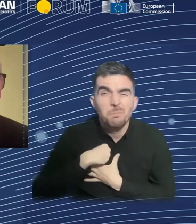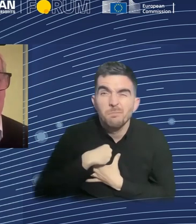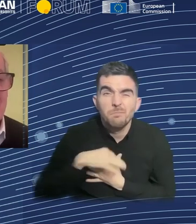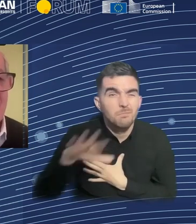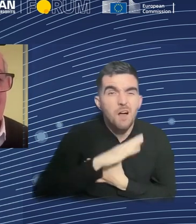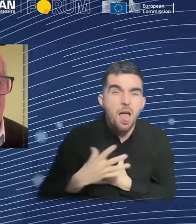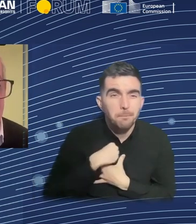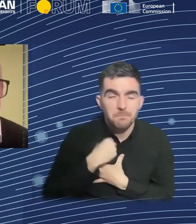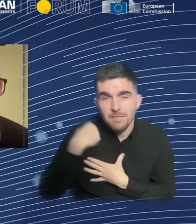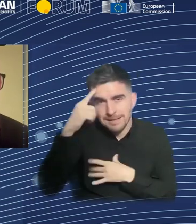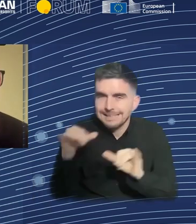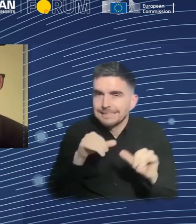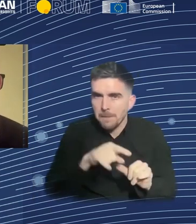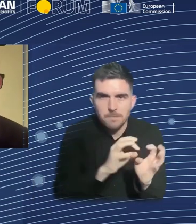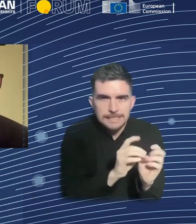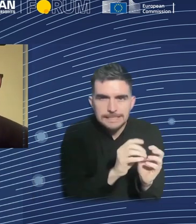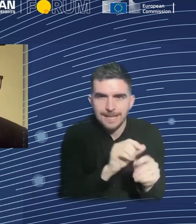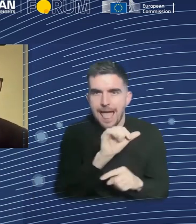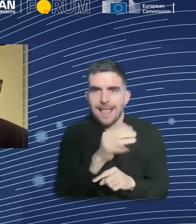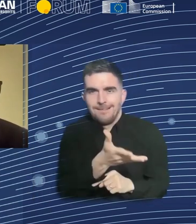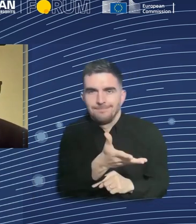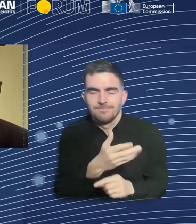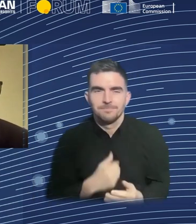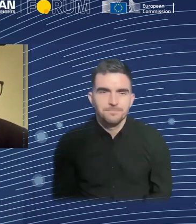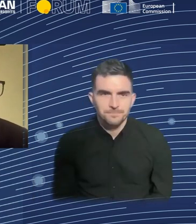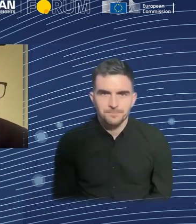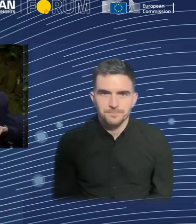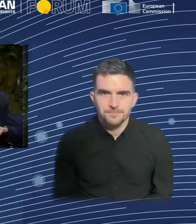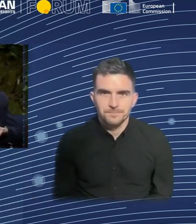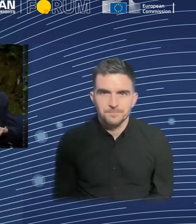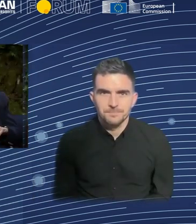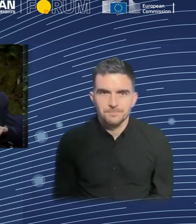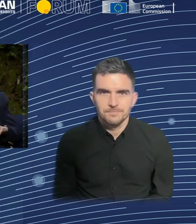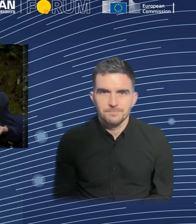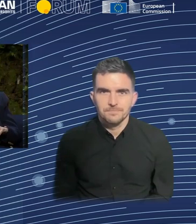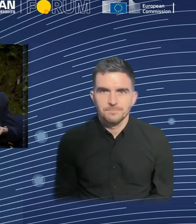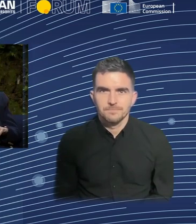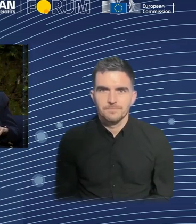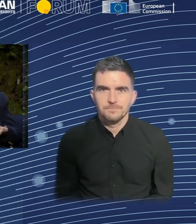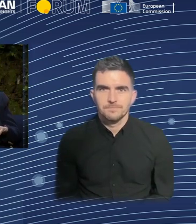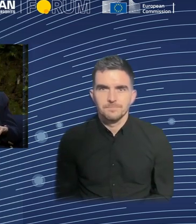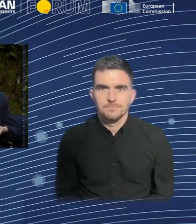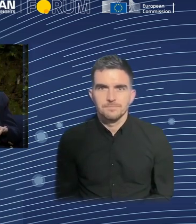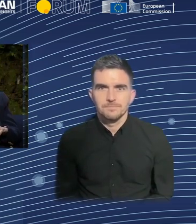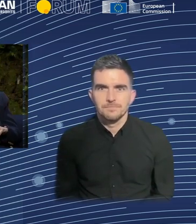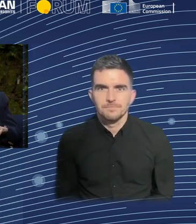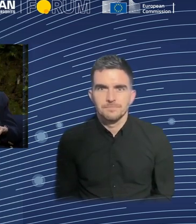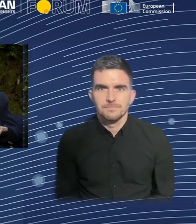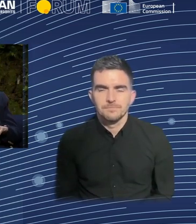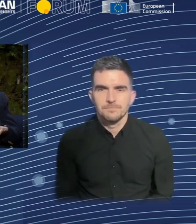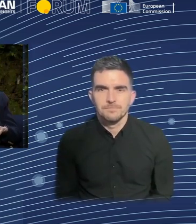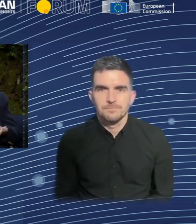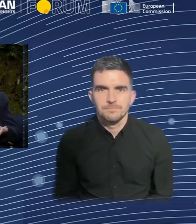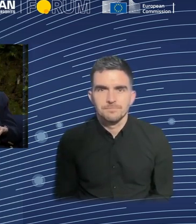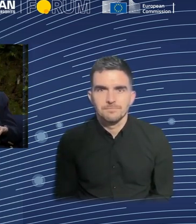Professor you please comment on that one as well to pick it up? Yeah, so it's true